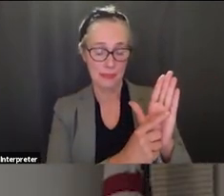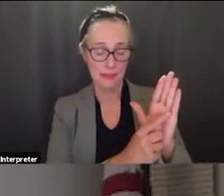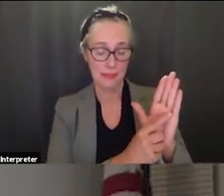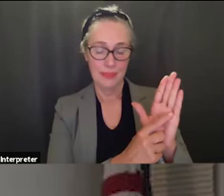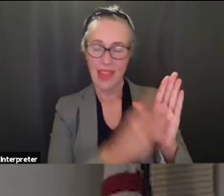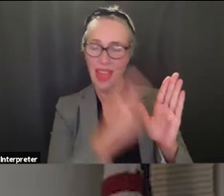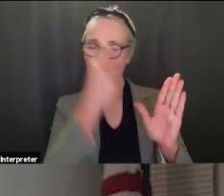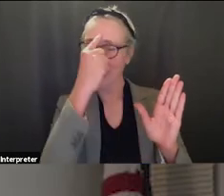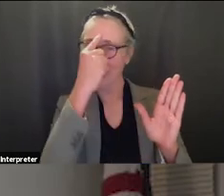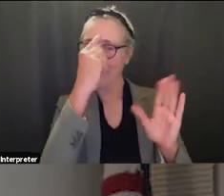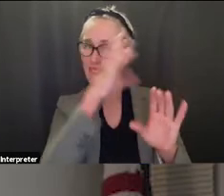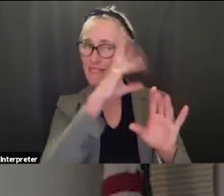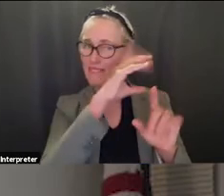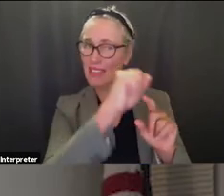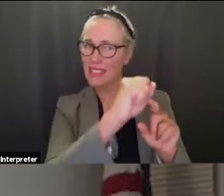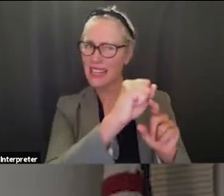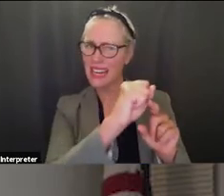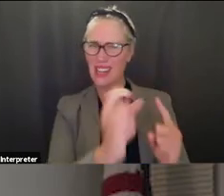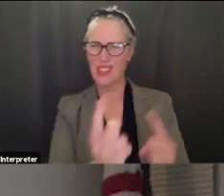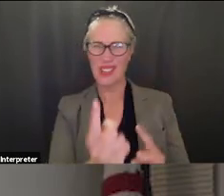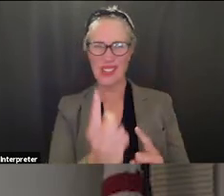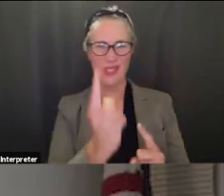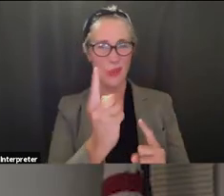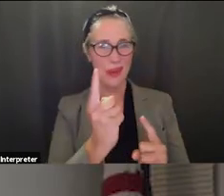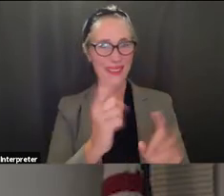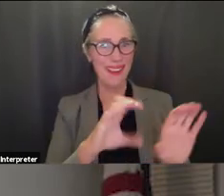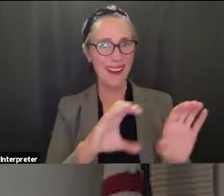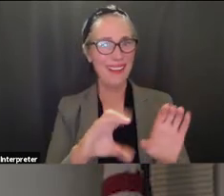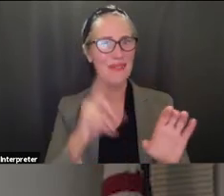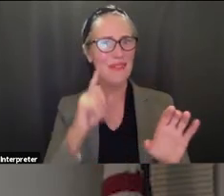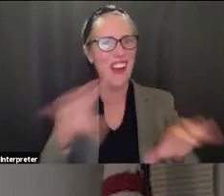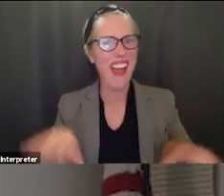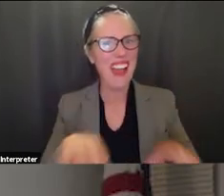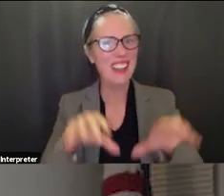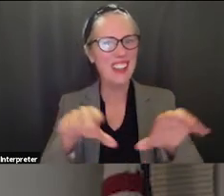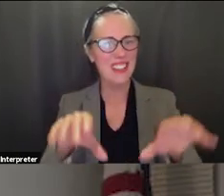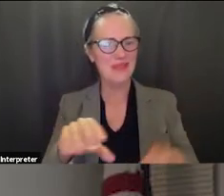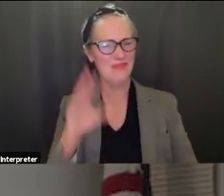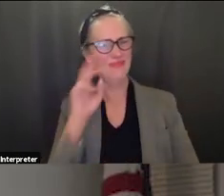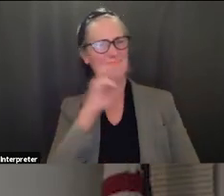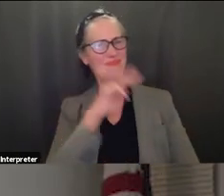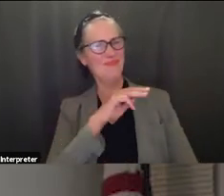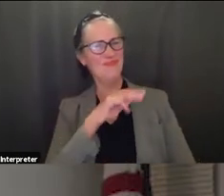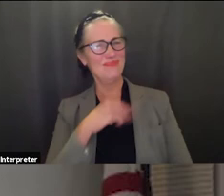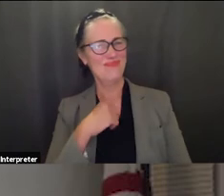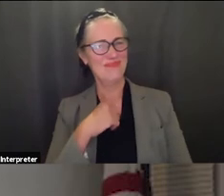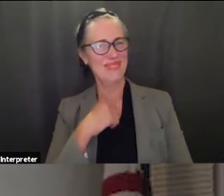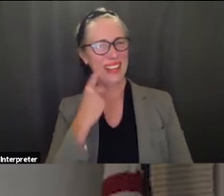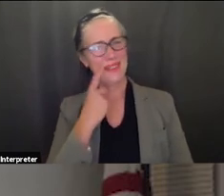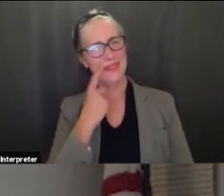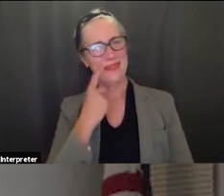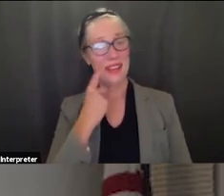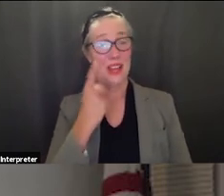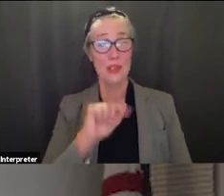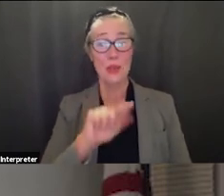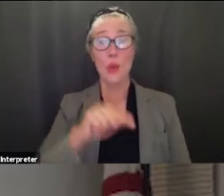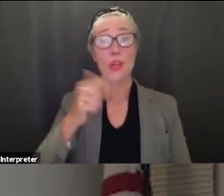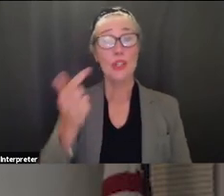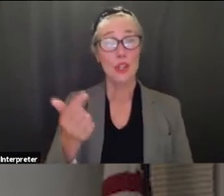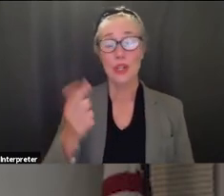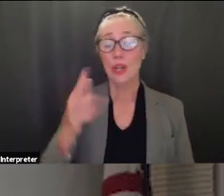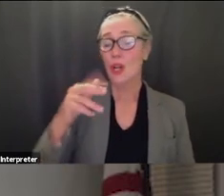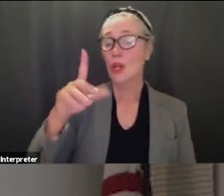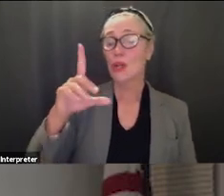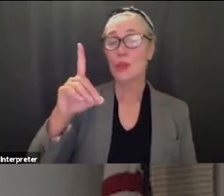for me we just have one item on the action agenda tonight and so i will turn it over to dr